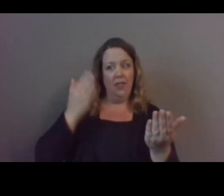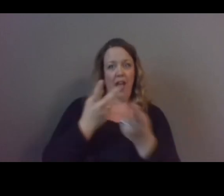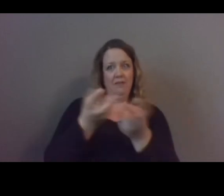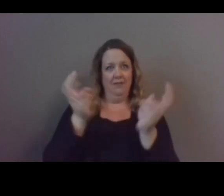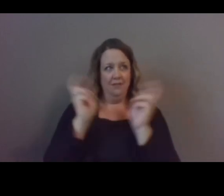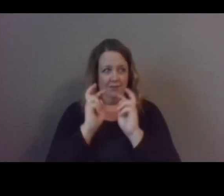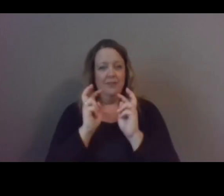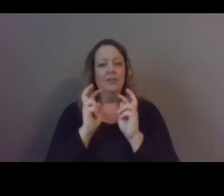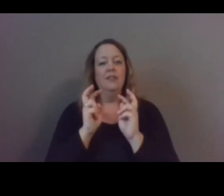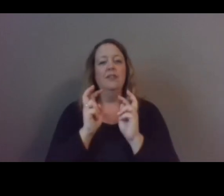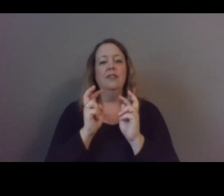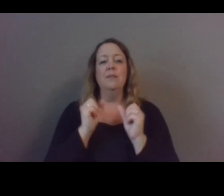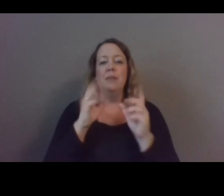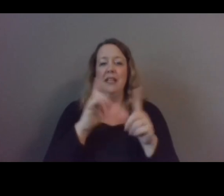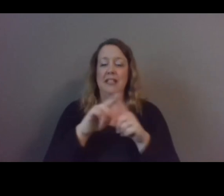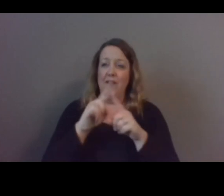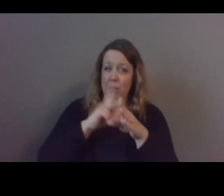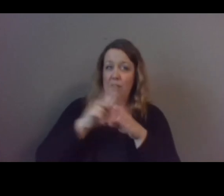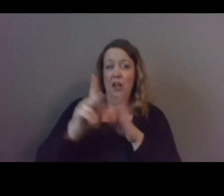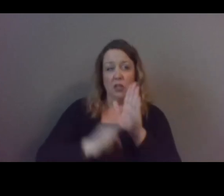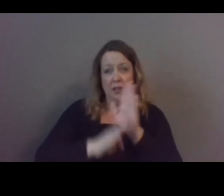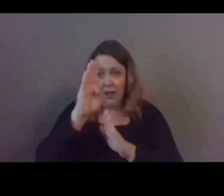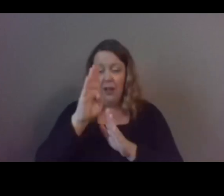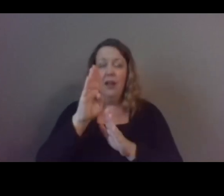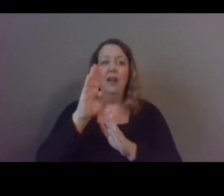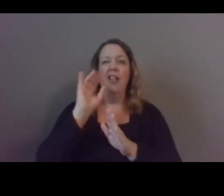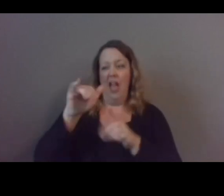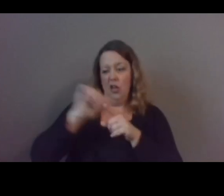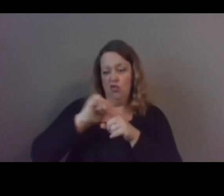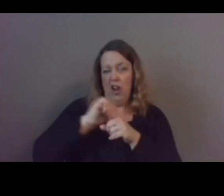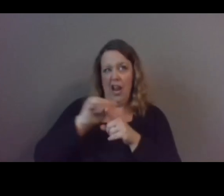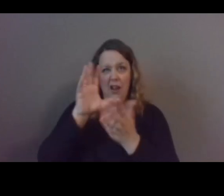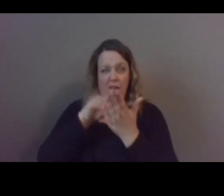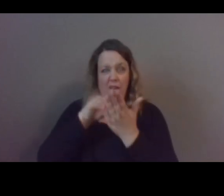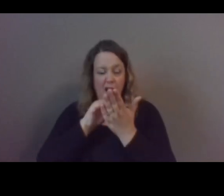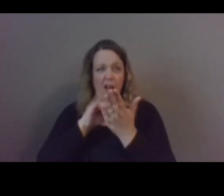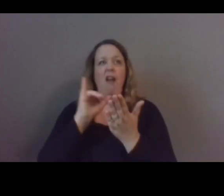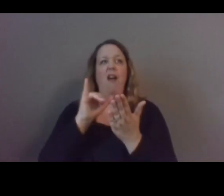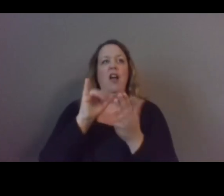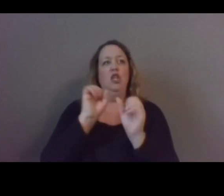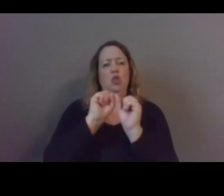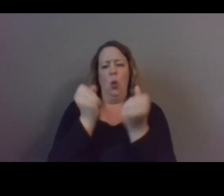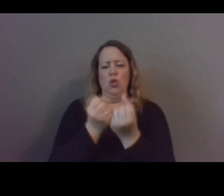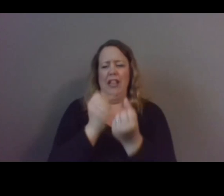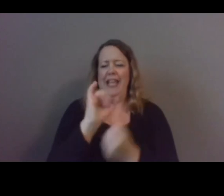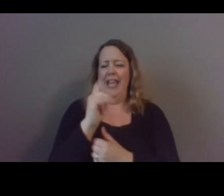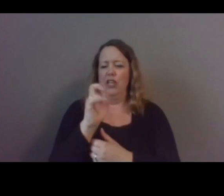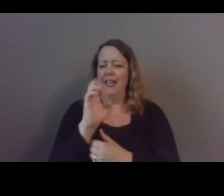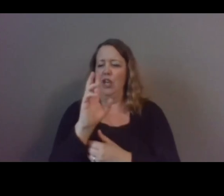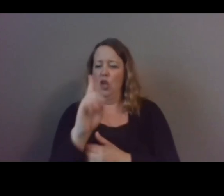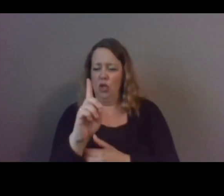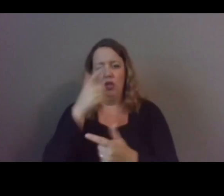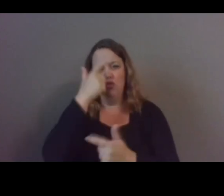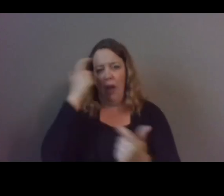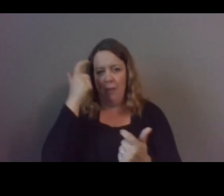undergo various types of professional development and training that introduce them to what socially engineered traumas are compared to just life